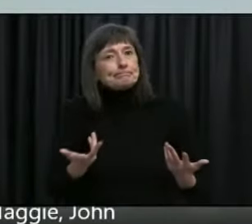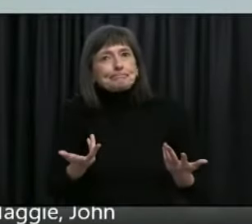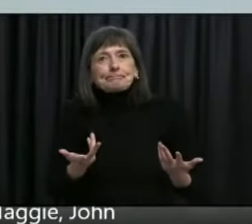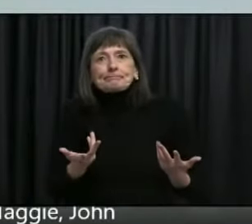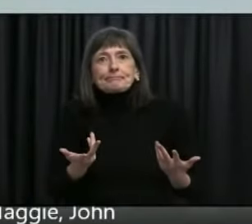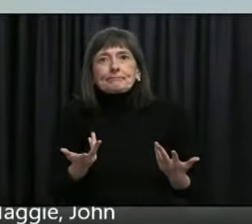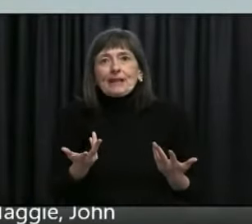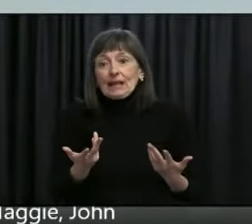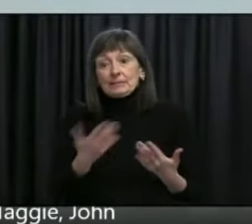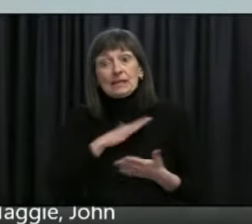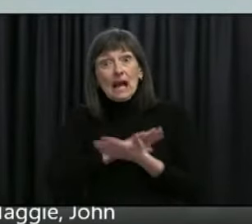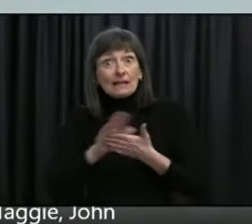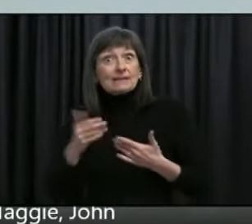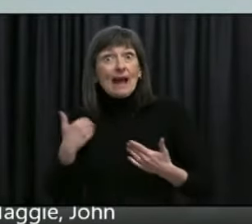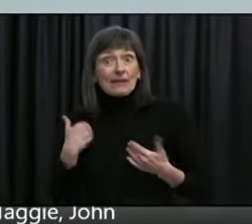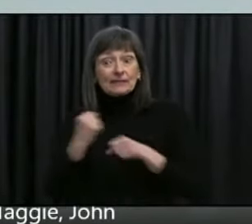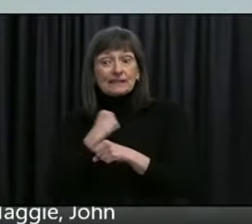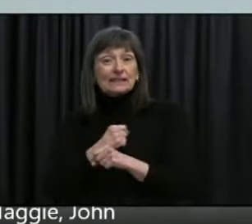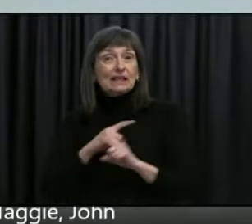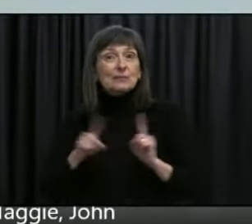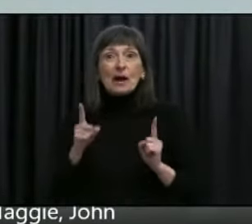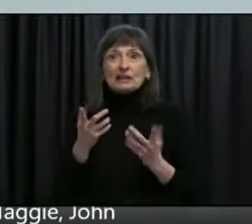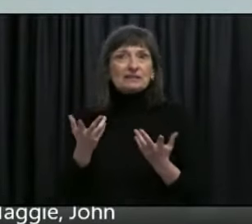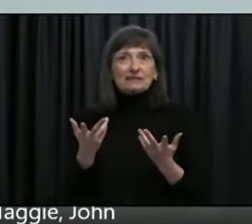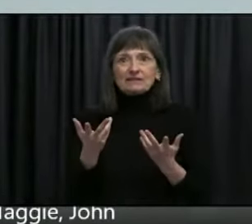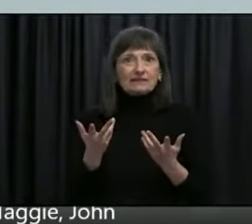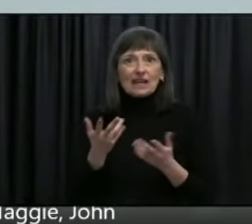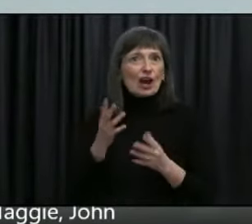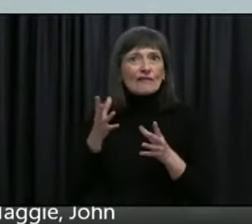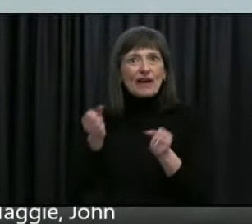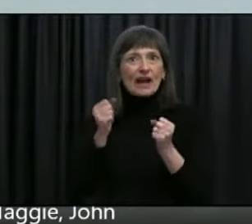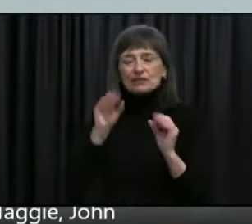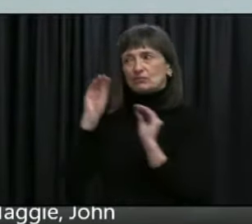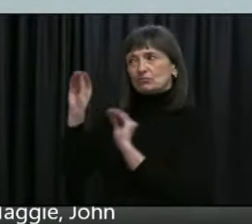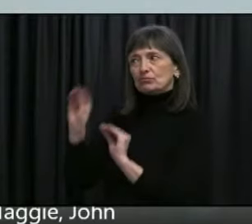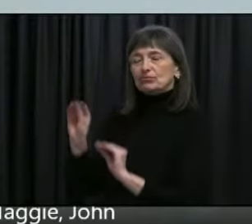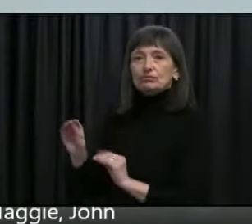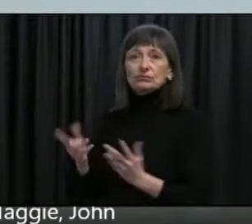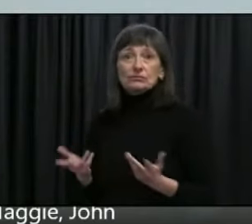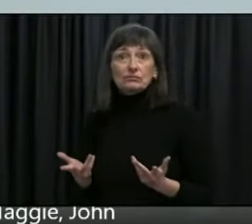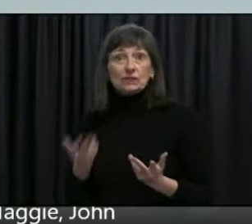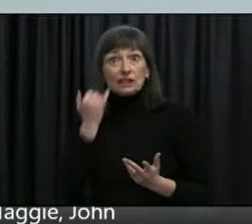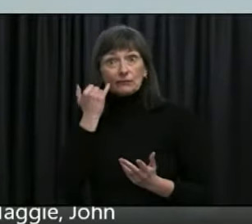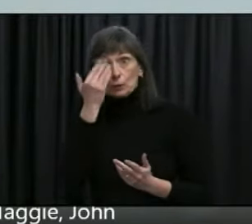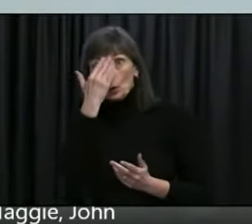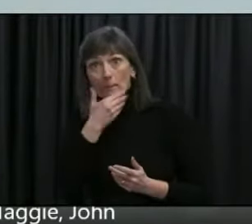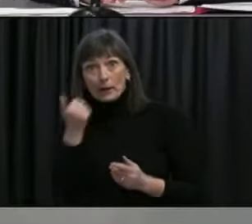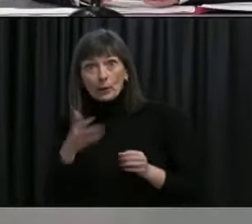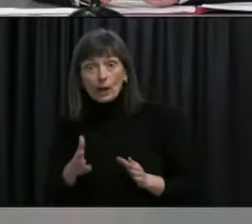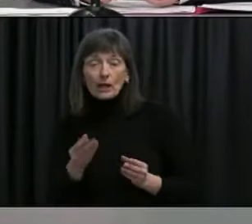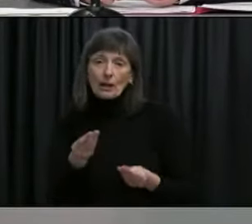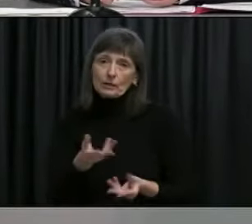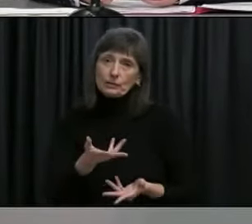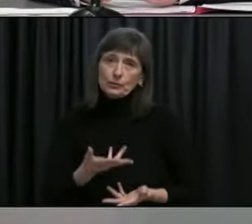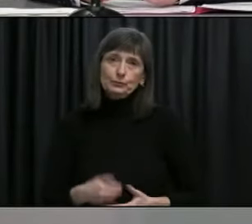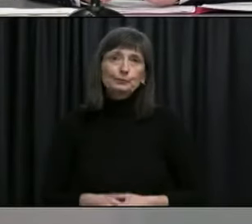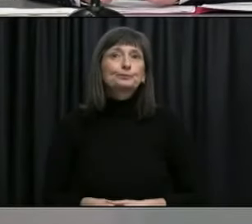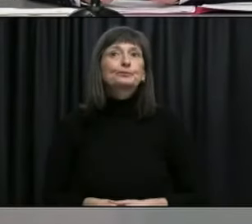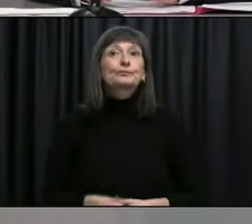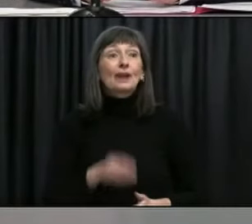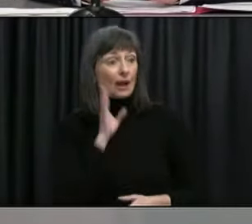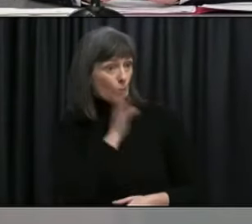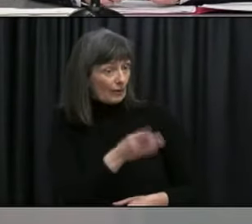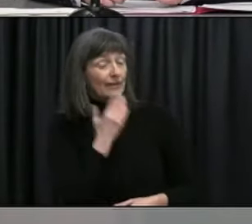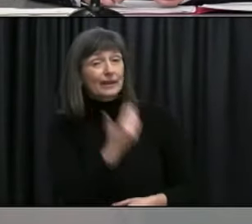statistic but uh if there's some particular way of reporting you'd like peter please let us know all right well